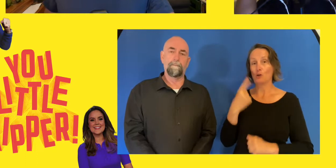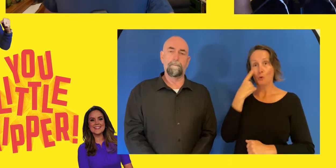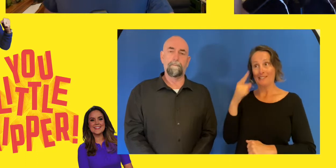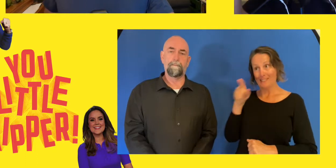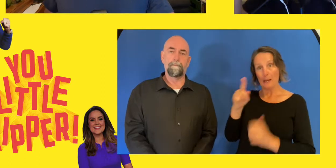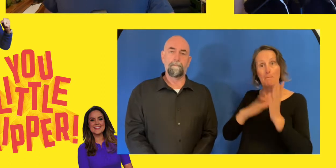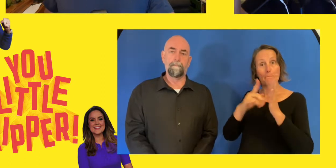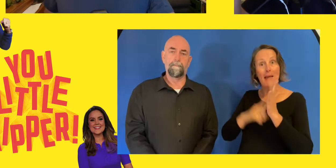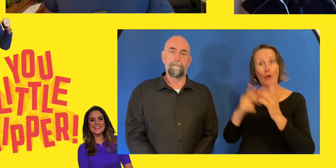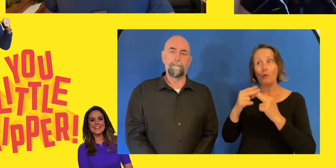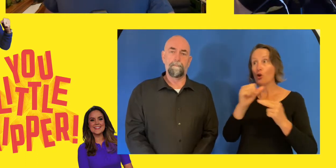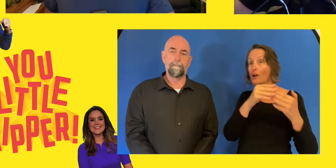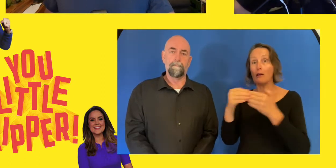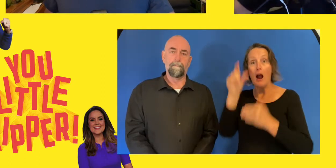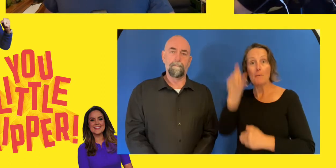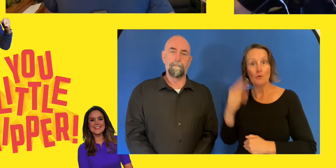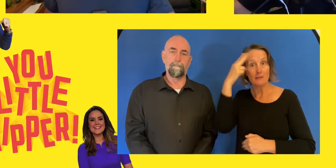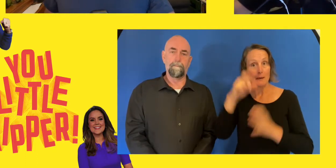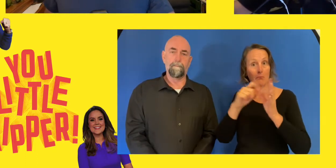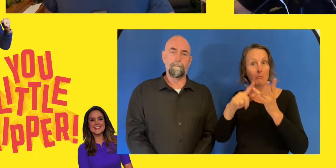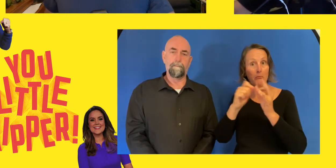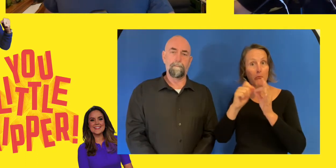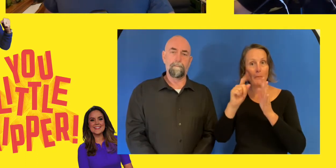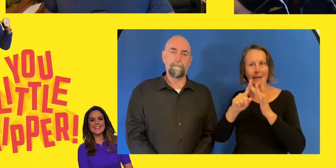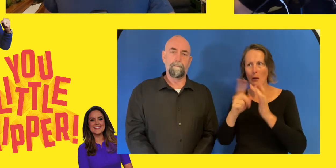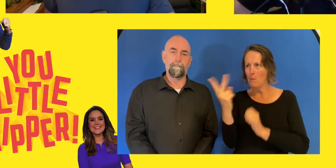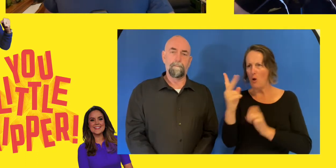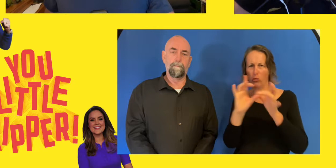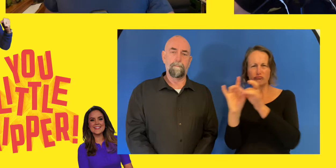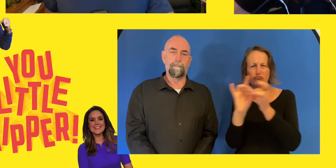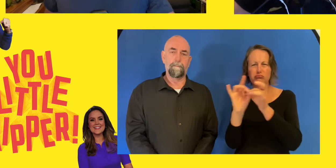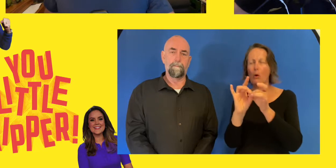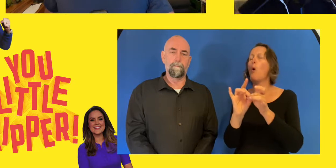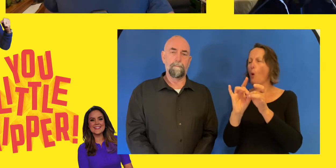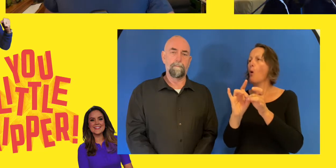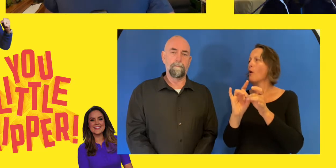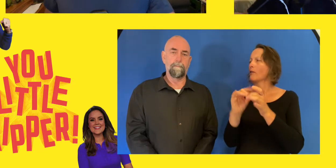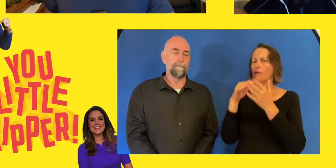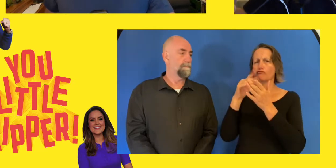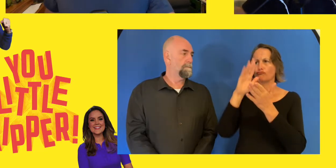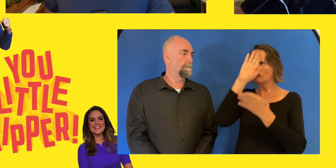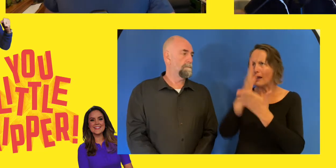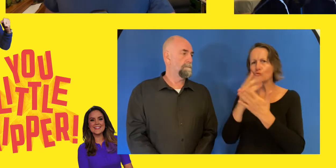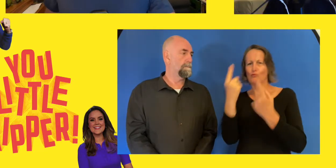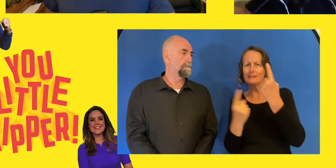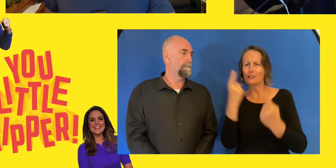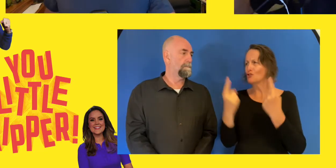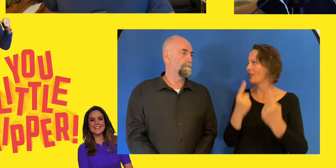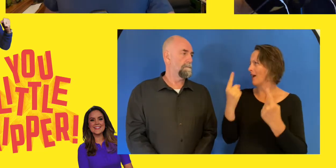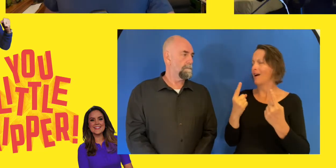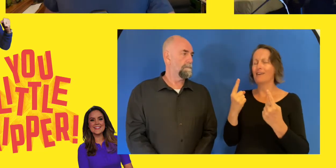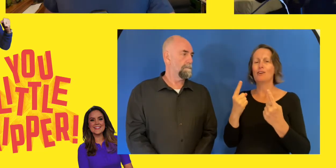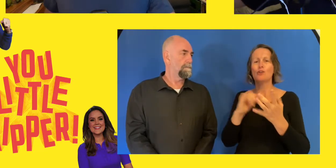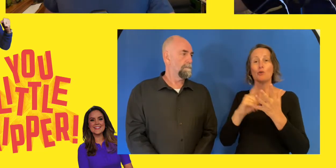was, even though it wasn't how either of them would have wanted things to finish, it was just so beautiful to see them, you know, hop